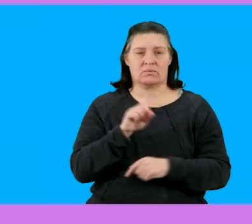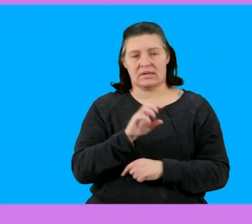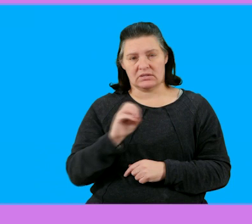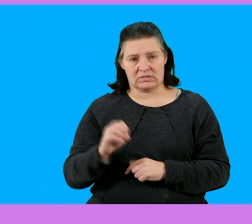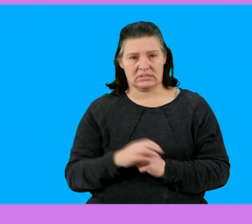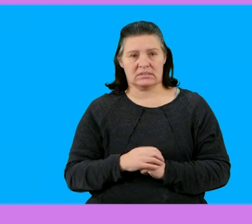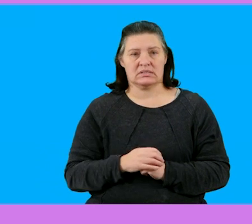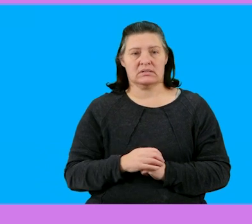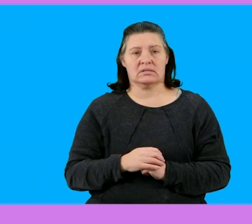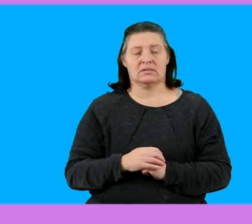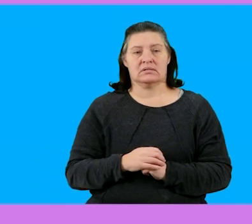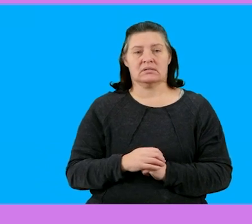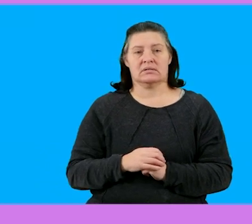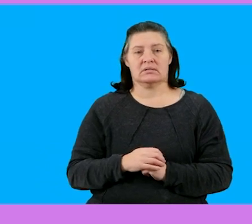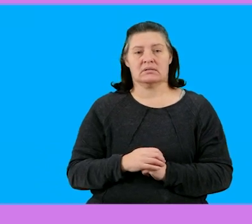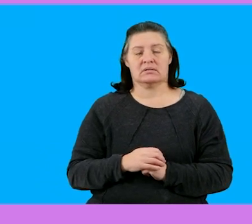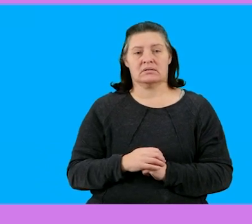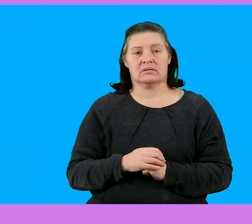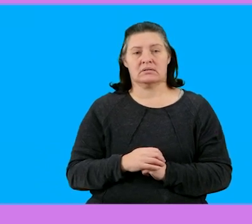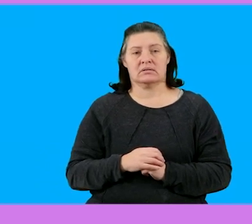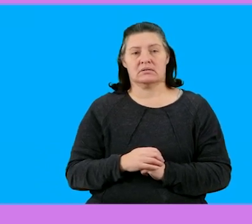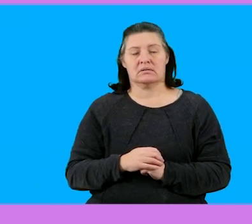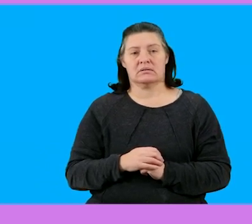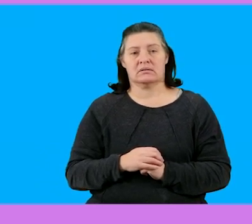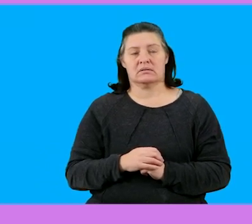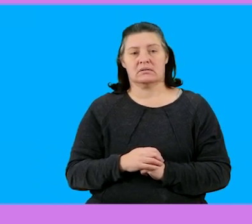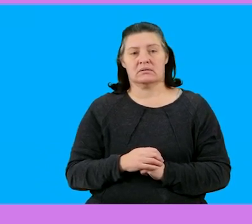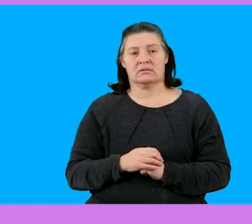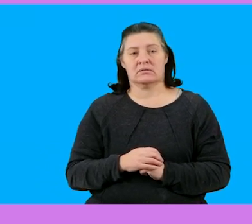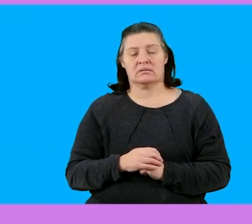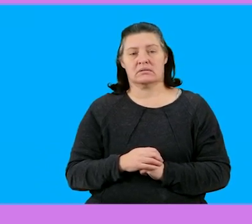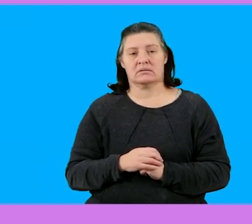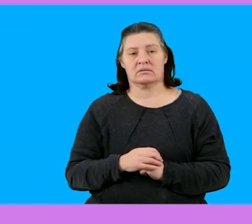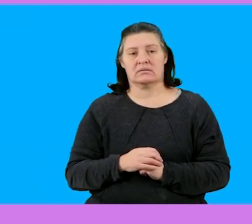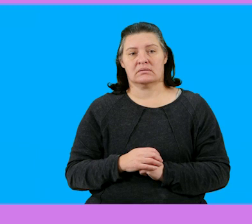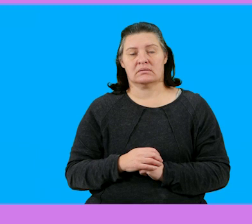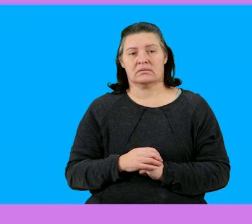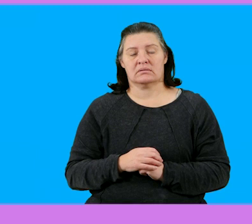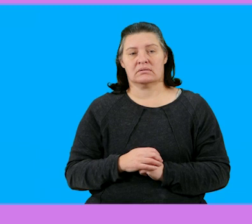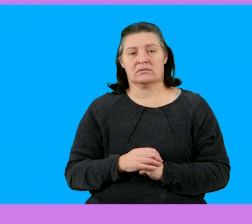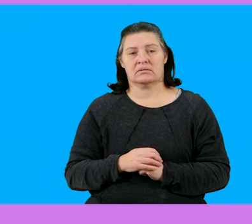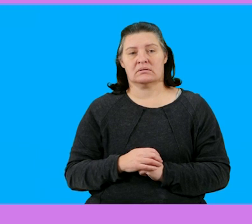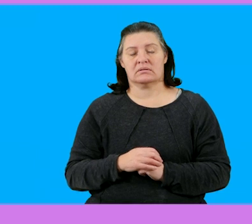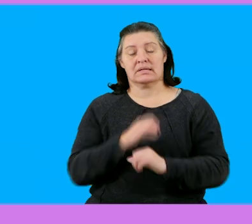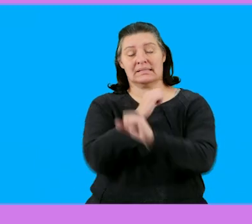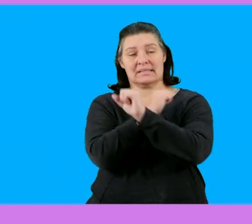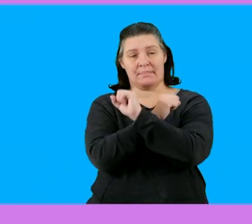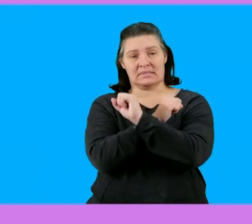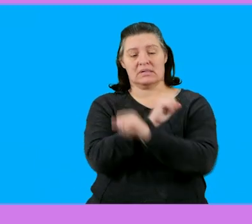okay so 5.5 percent